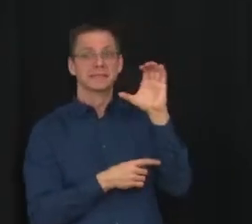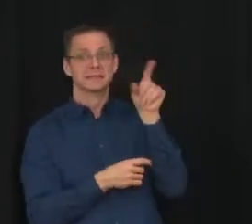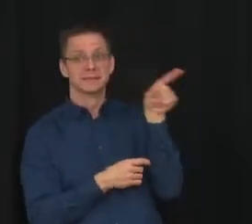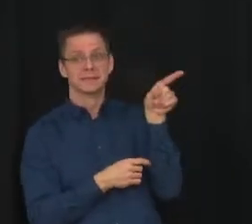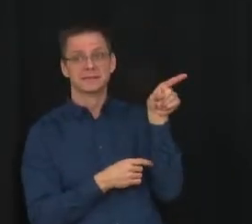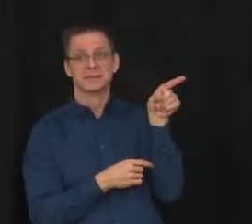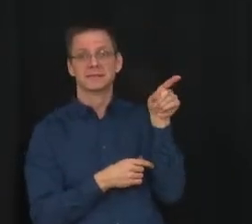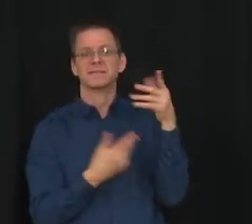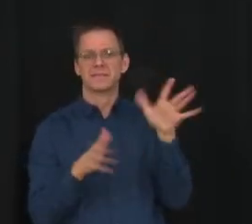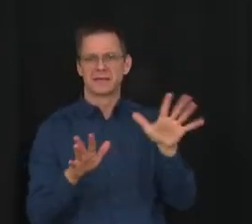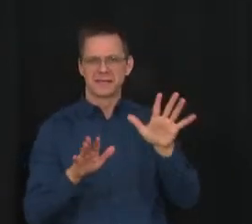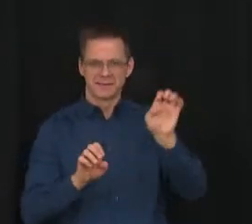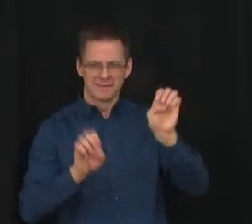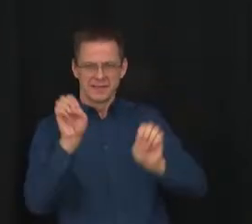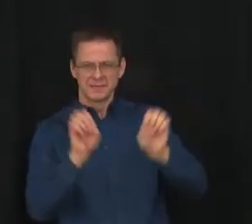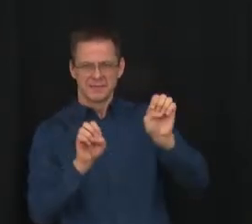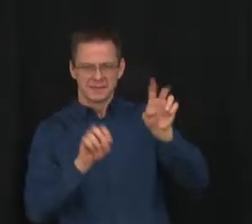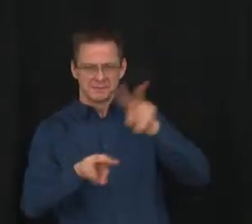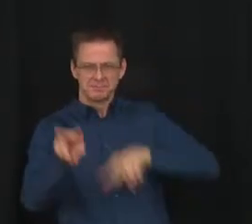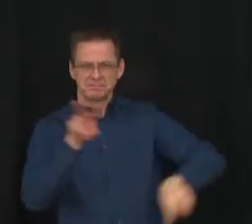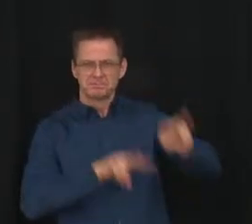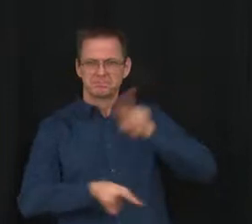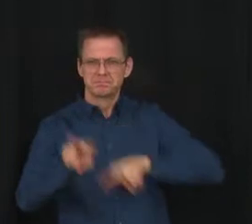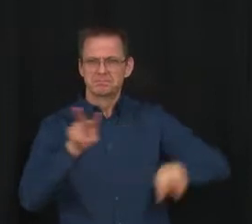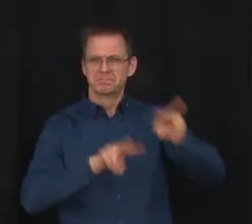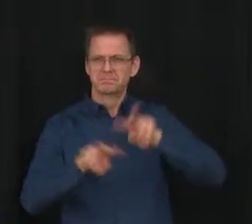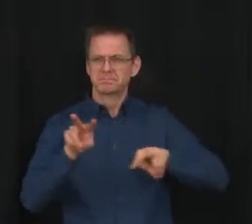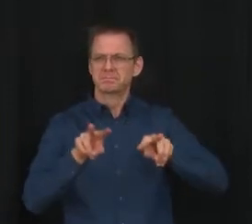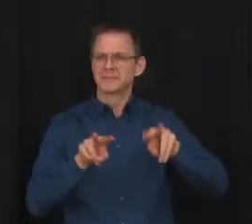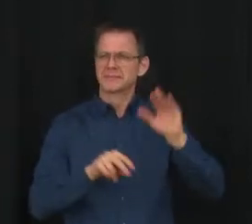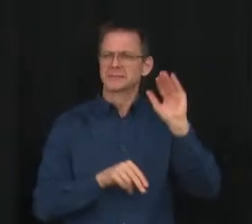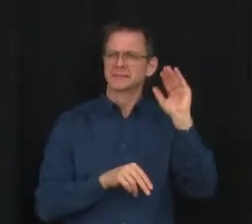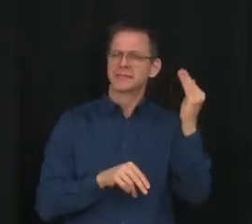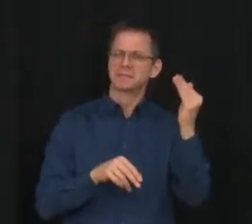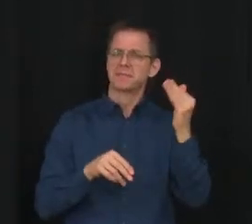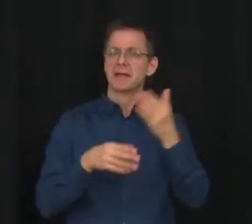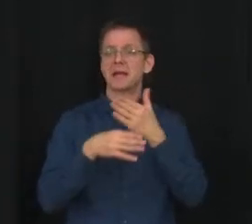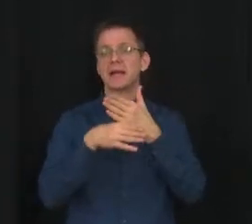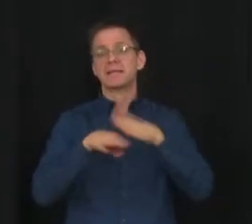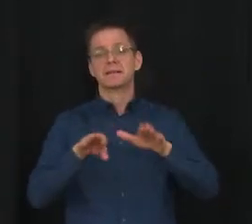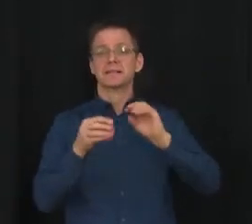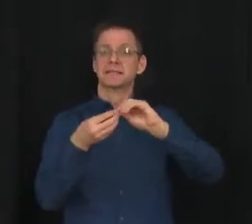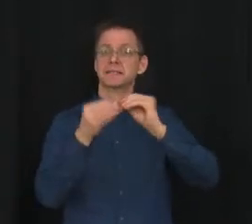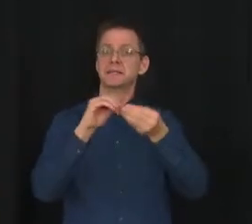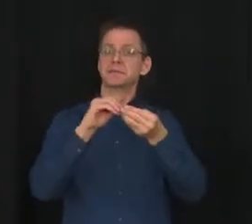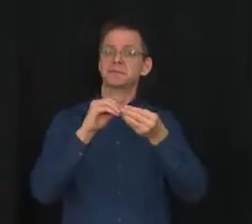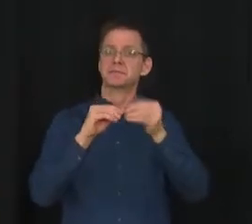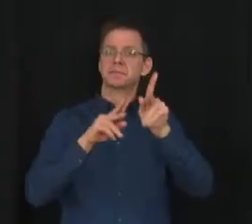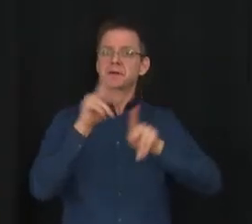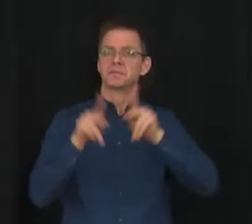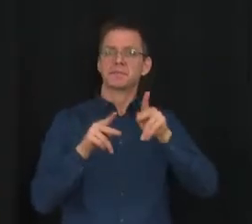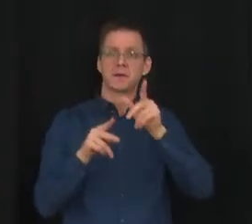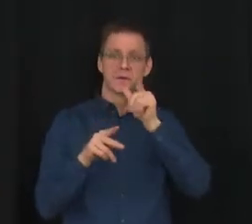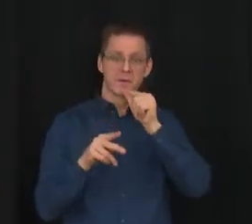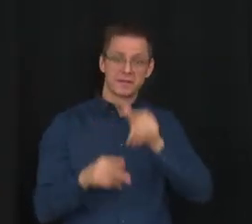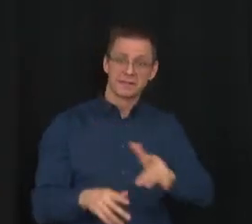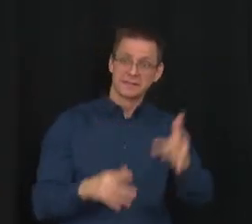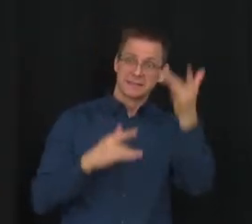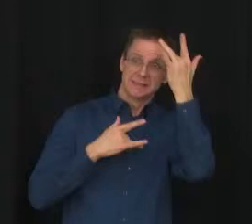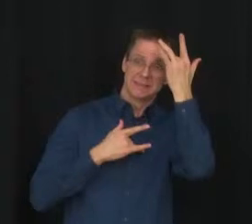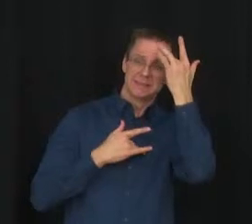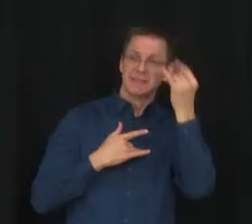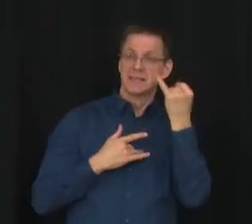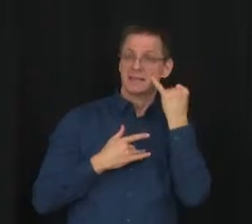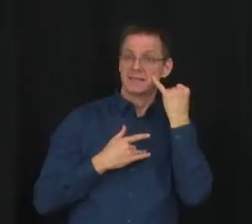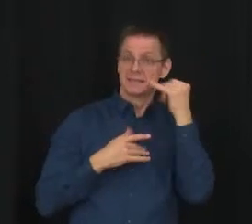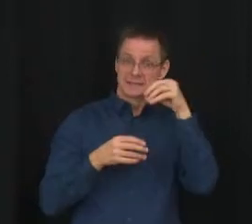publicly that indicates that the average number of people who acquired infection if there was an in-school transmission was about